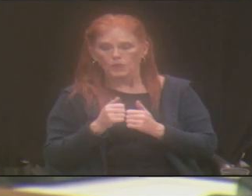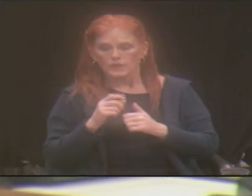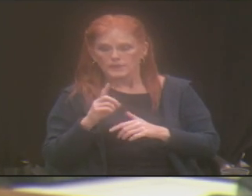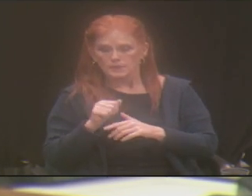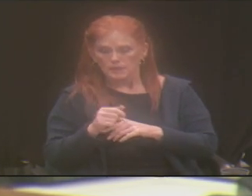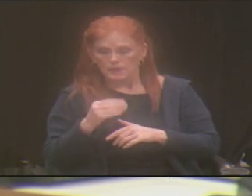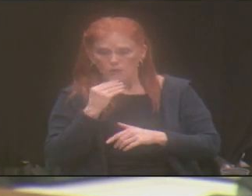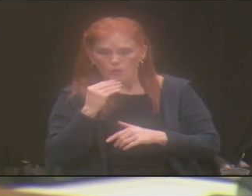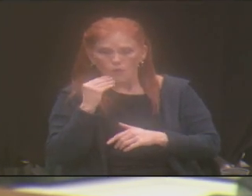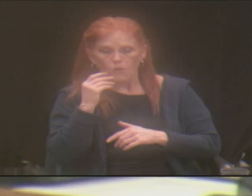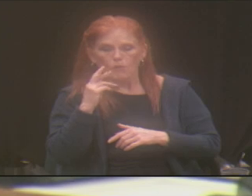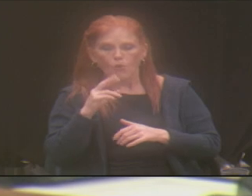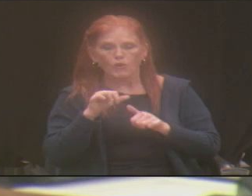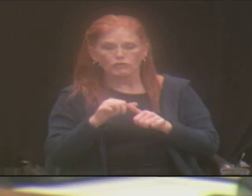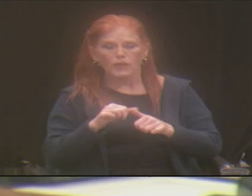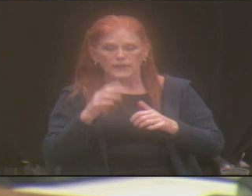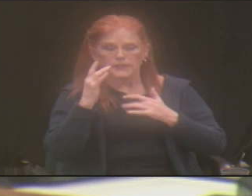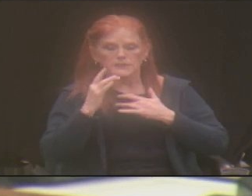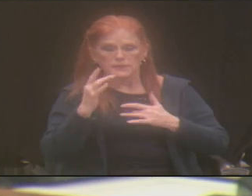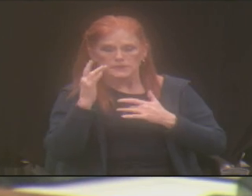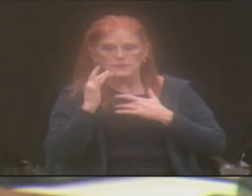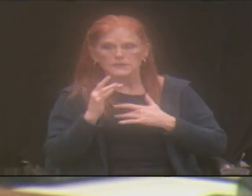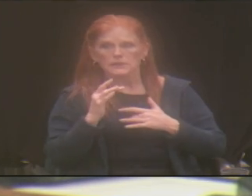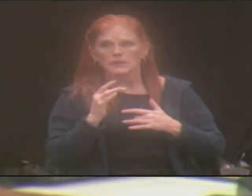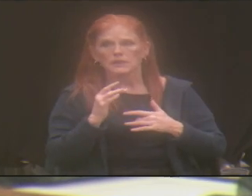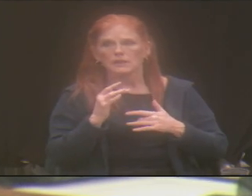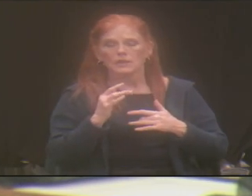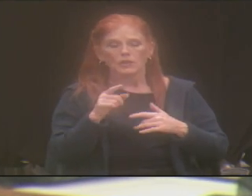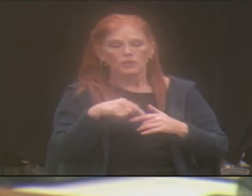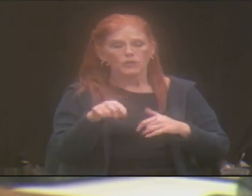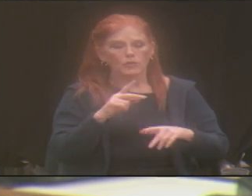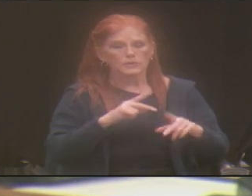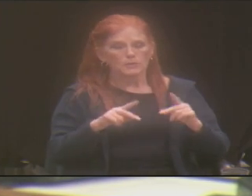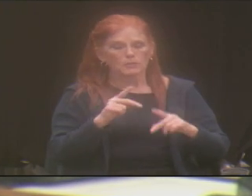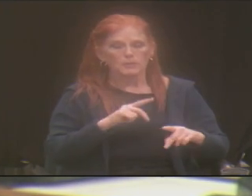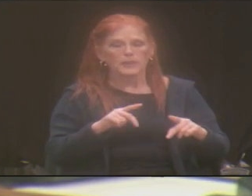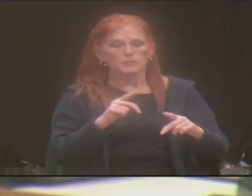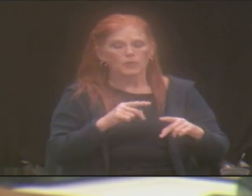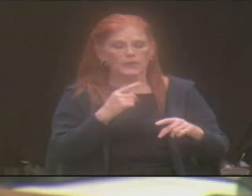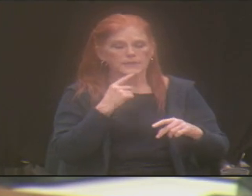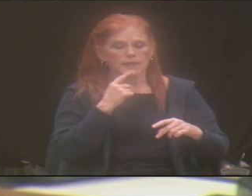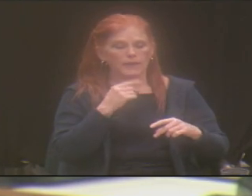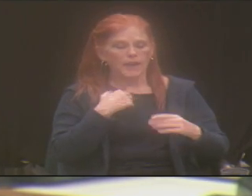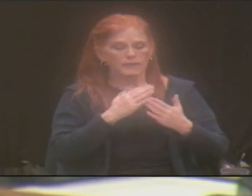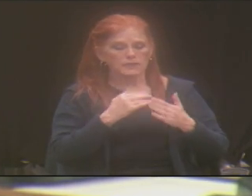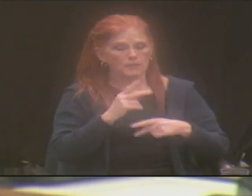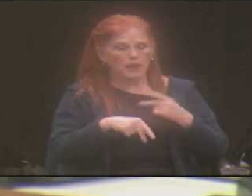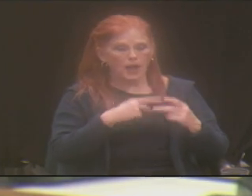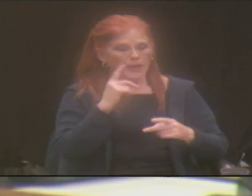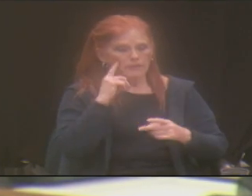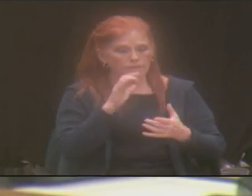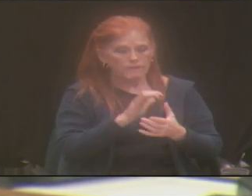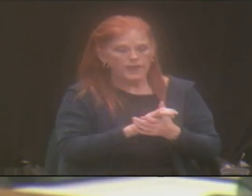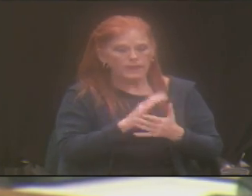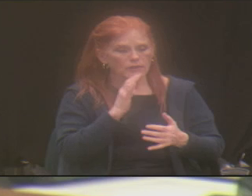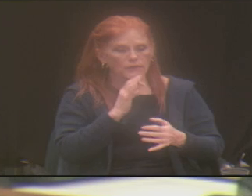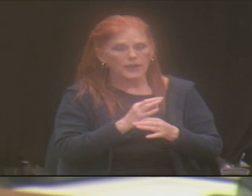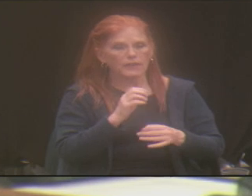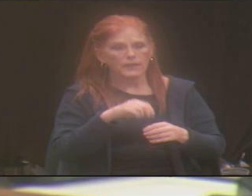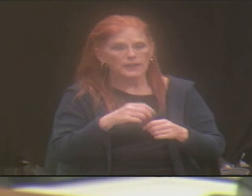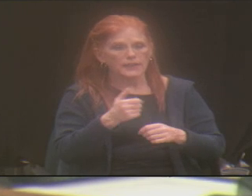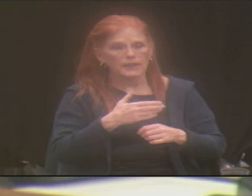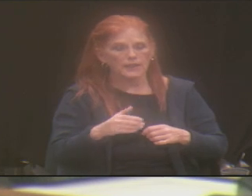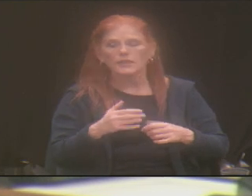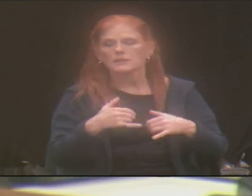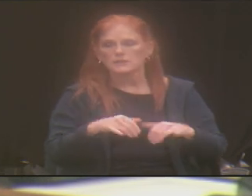divorce rate for individuals that profess a faith, a higher form of faith in anything, the divorce rate is